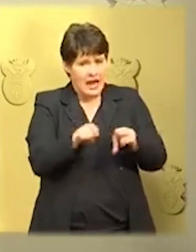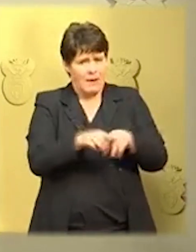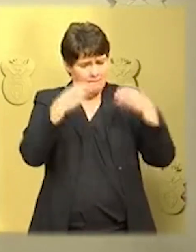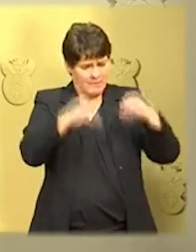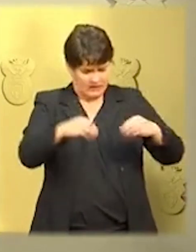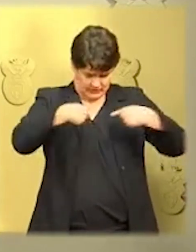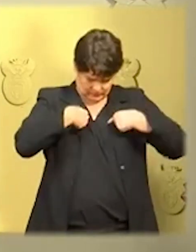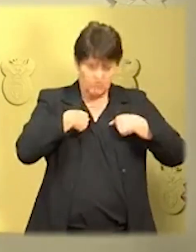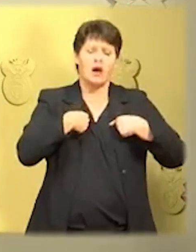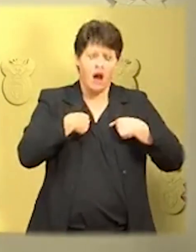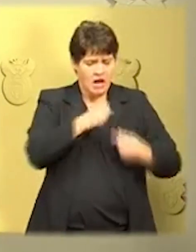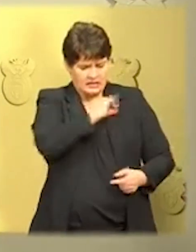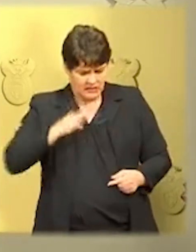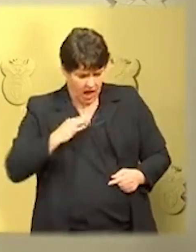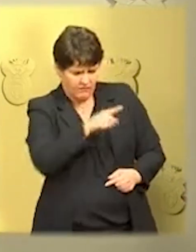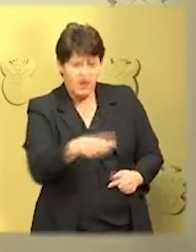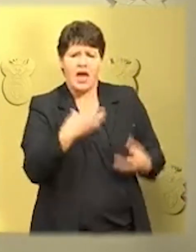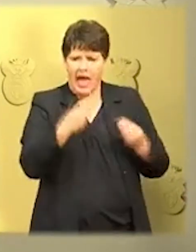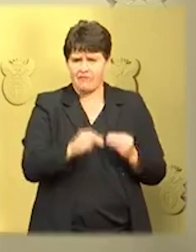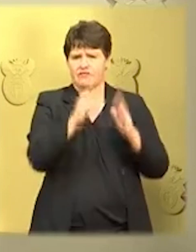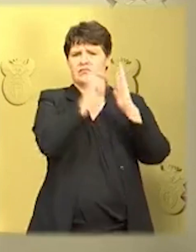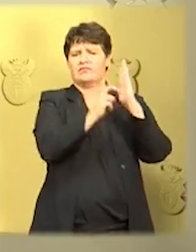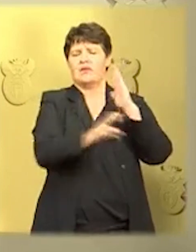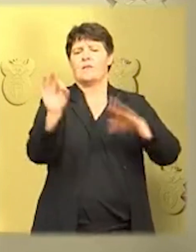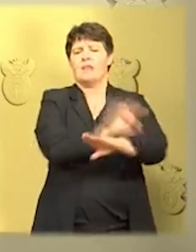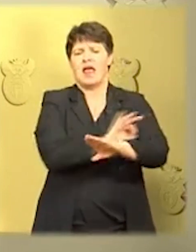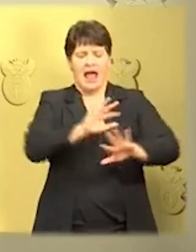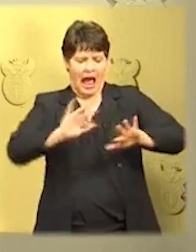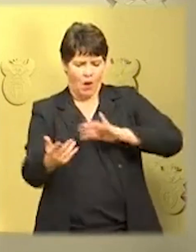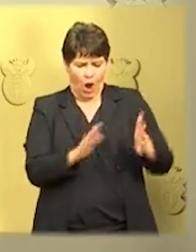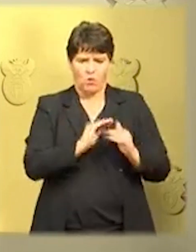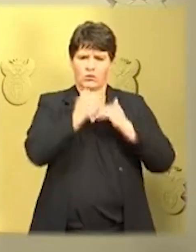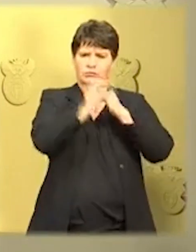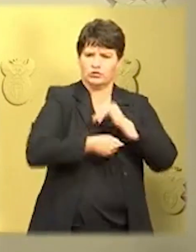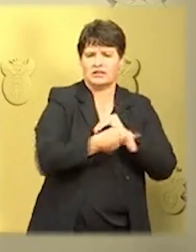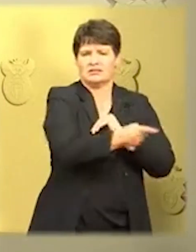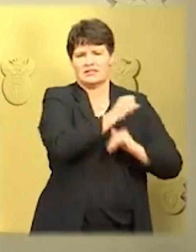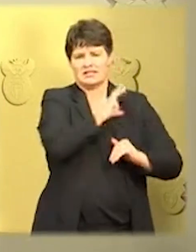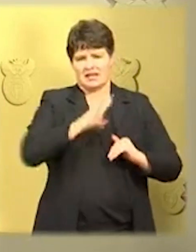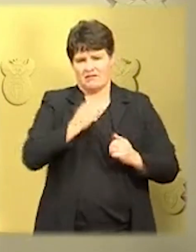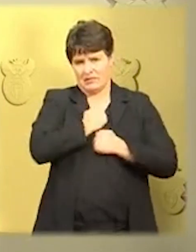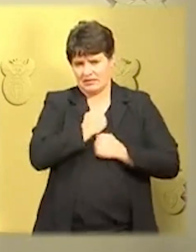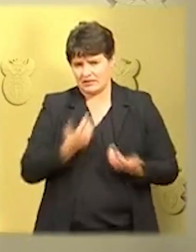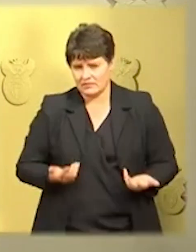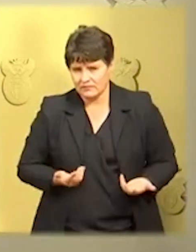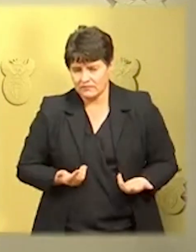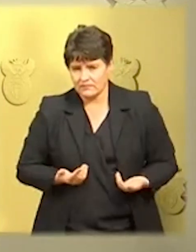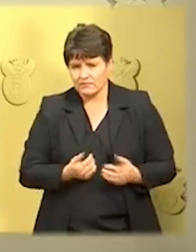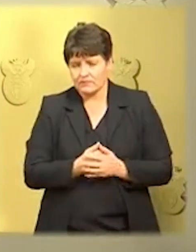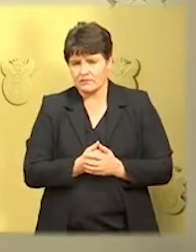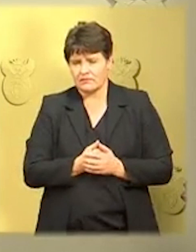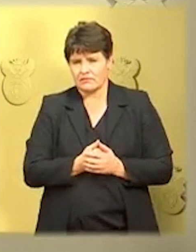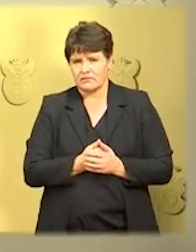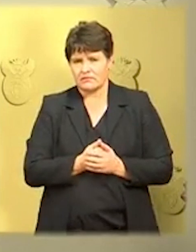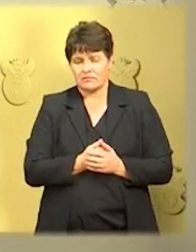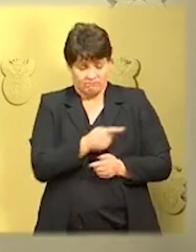disease surveillance and prevent the spread of infection. All businesses that are